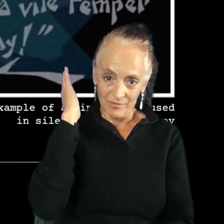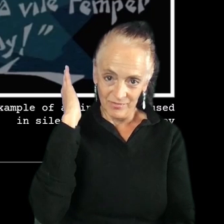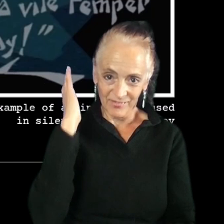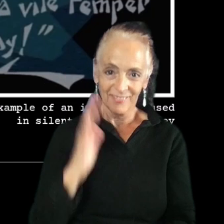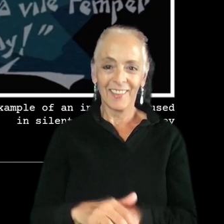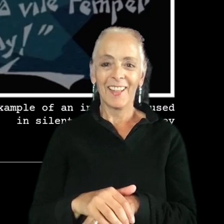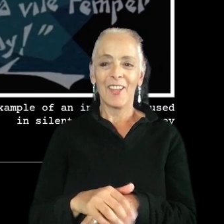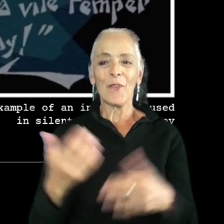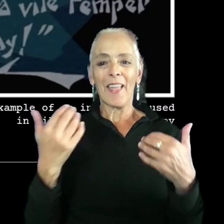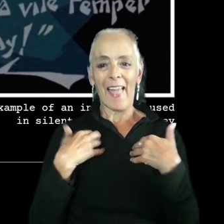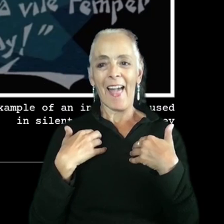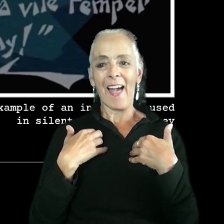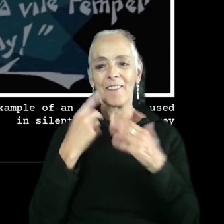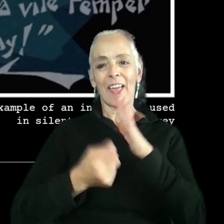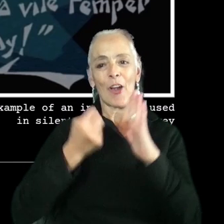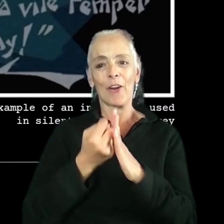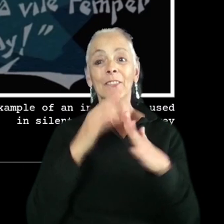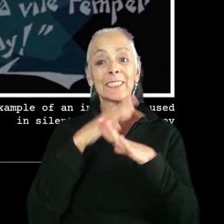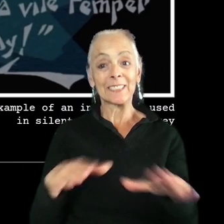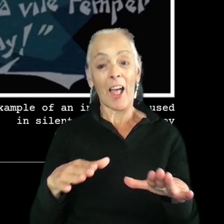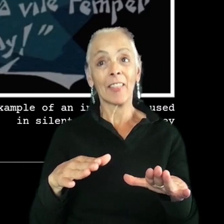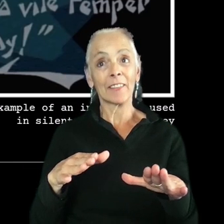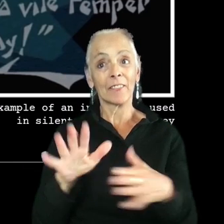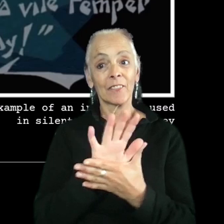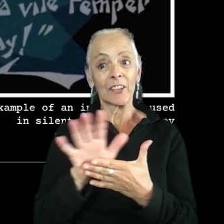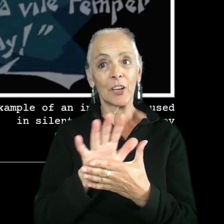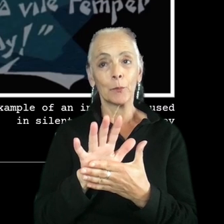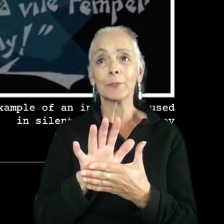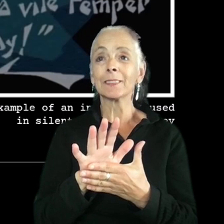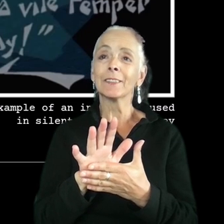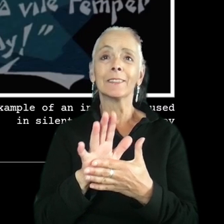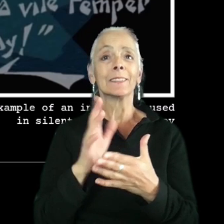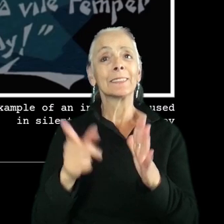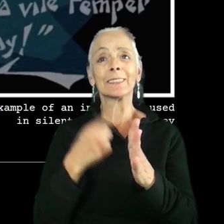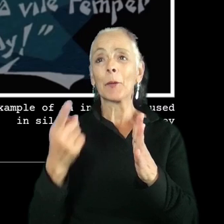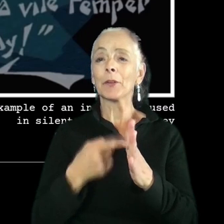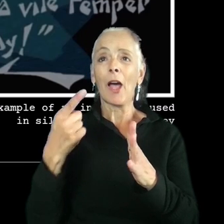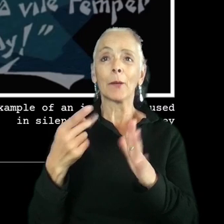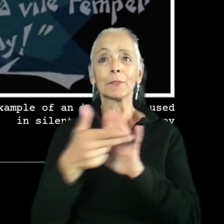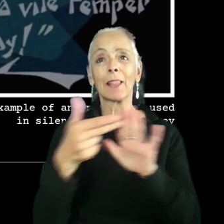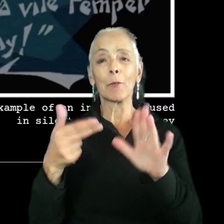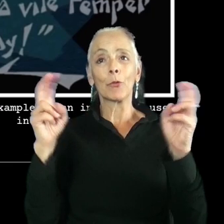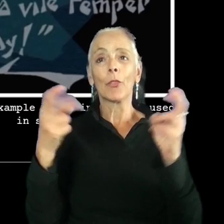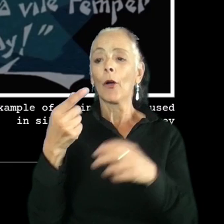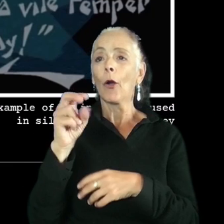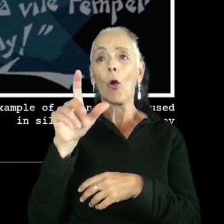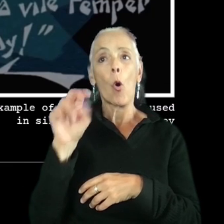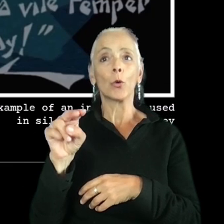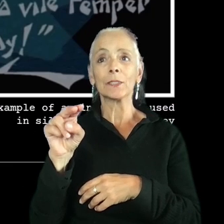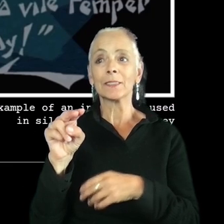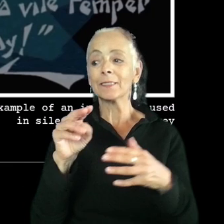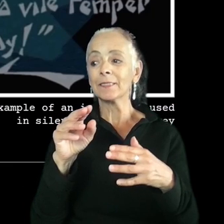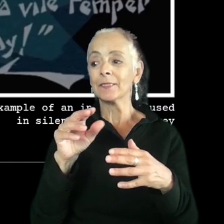we have the era of silent films, which is oftentimes considered the golden era in the cultural history of the of the American deaf community.